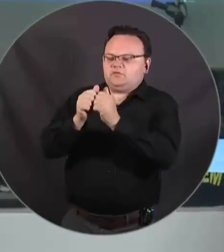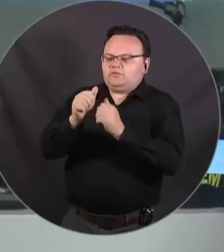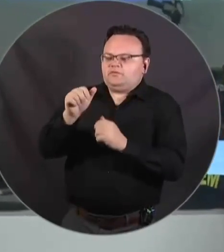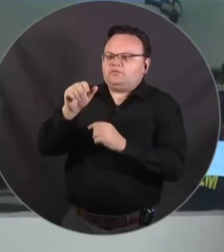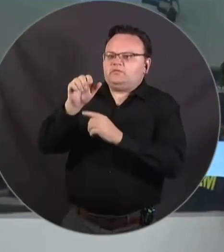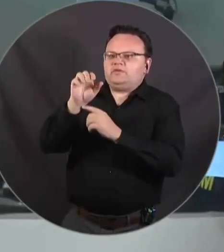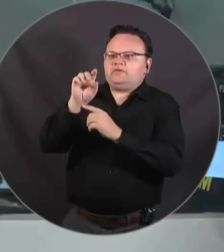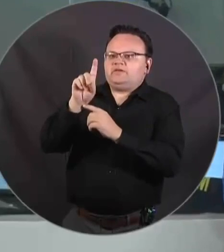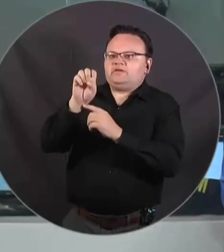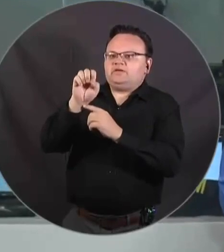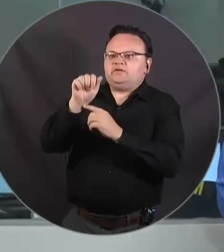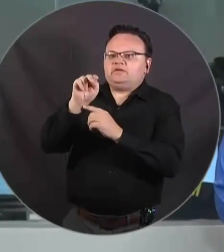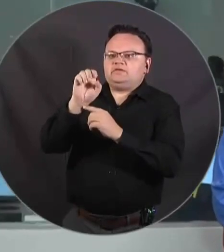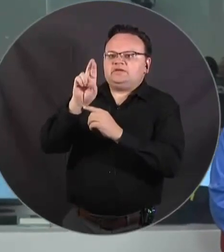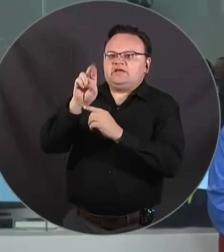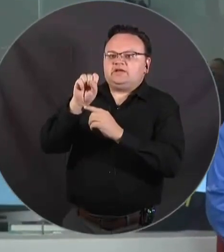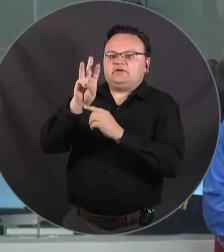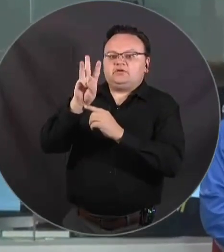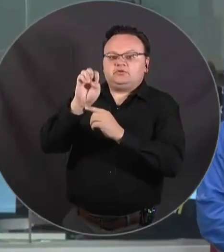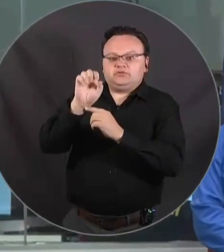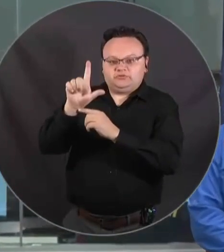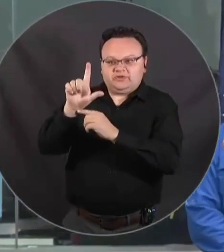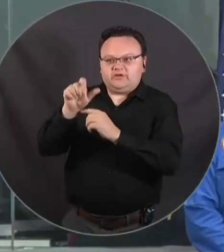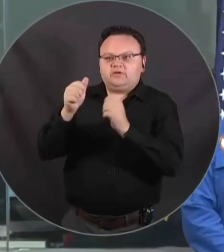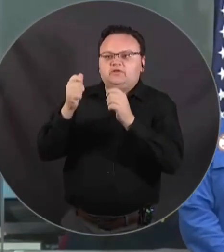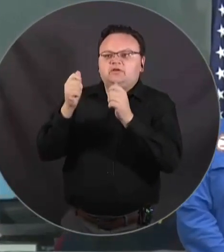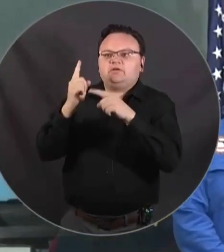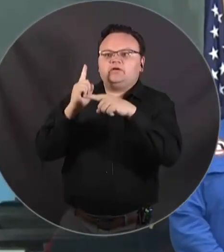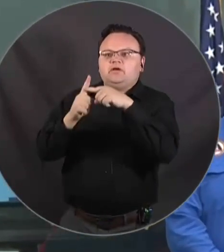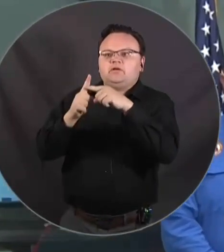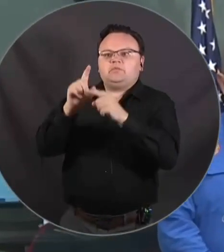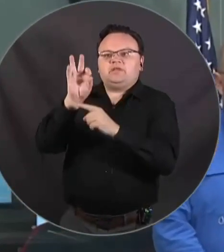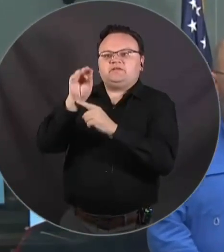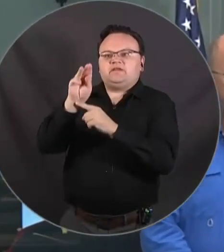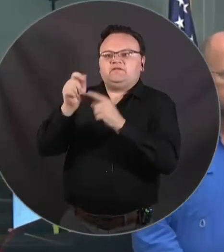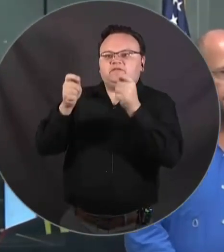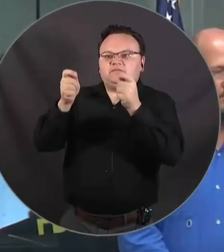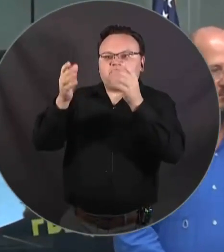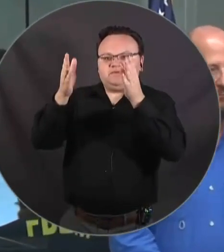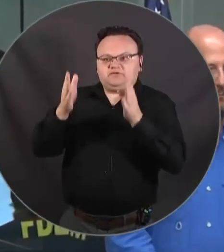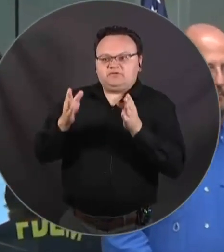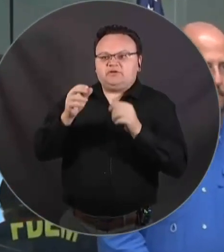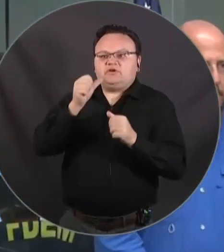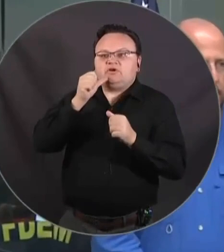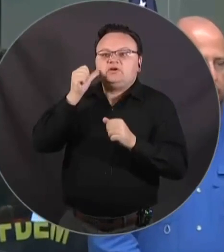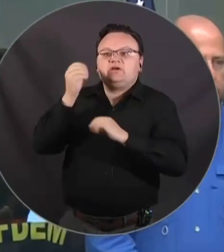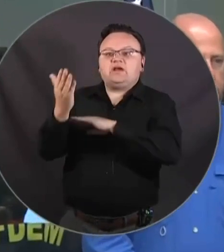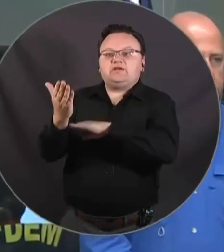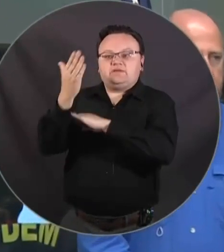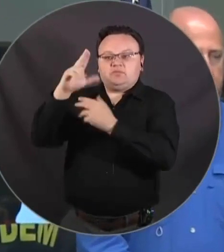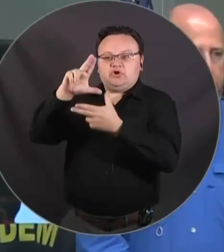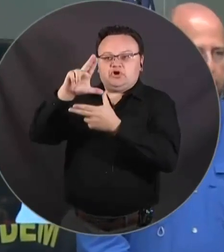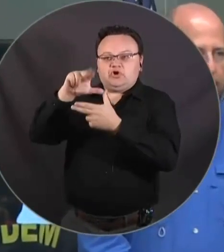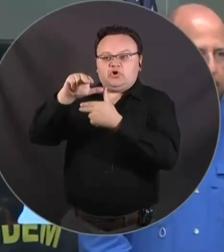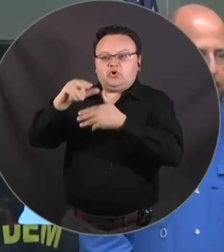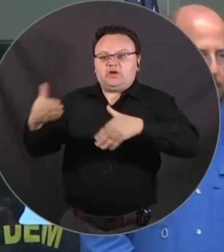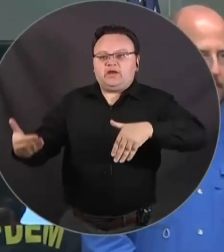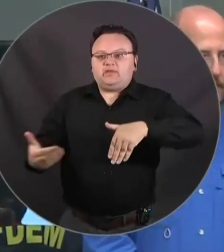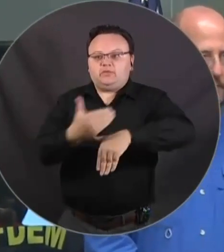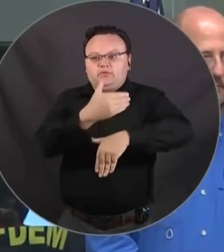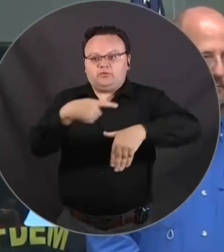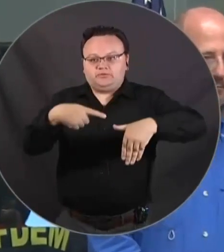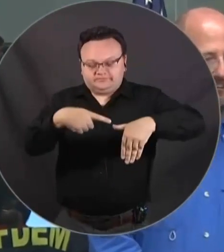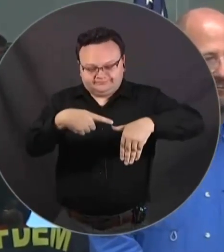Management Director, as well as Major General Haas from the Florida National Guard. Yesterday morning, Hurricane Idalia made landfall.